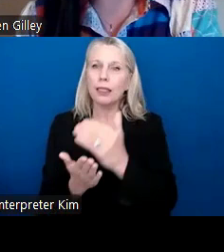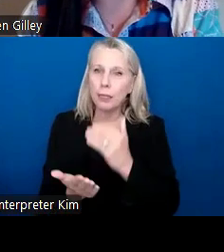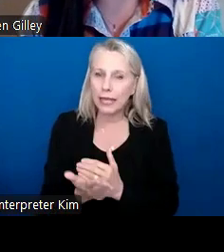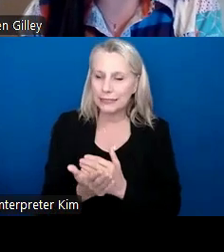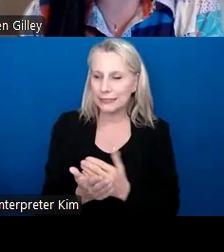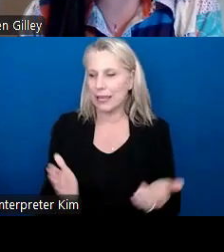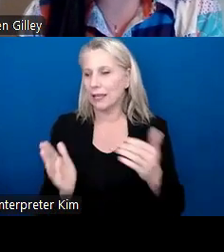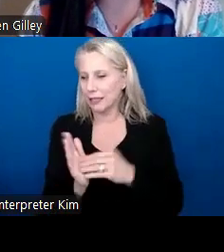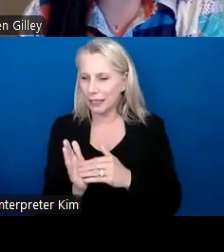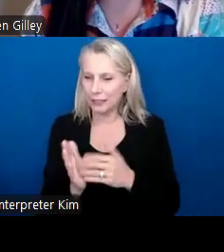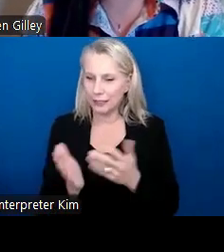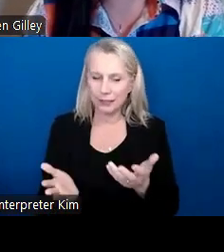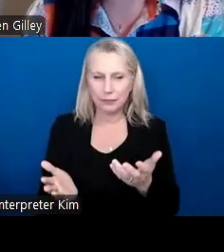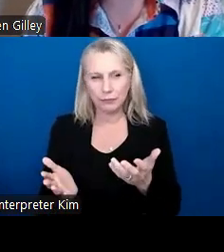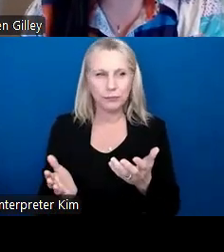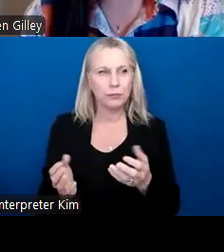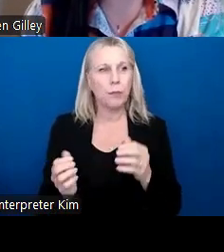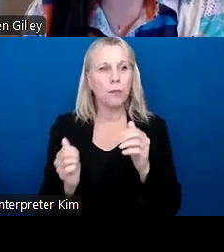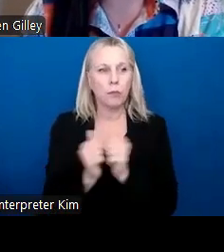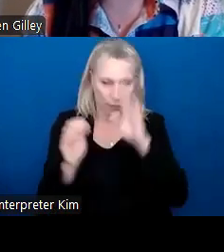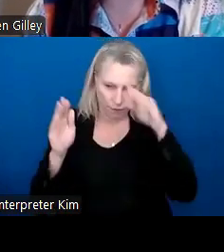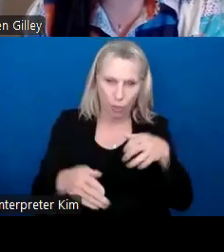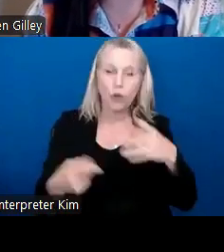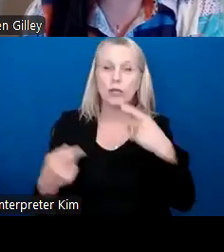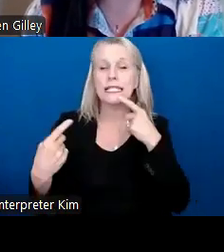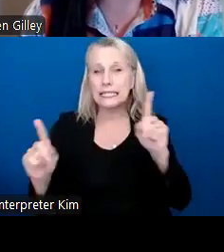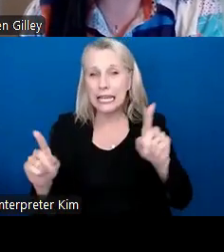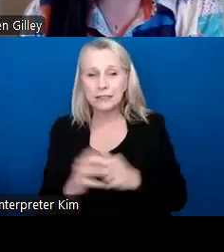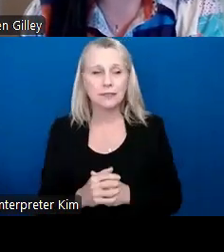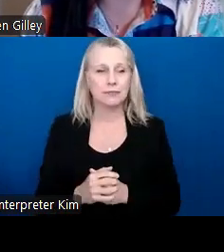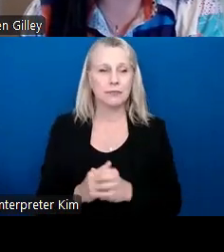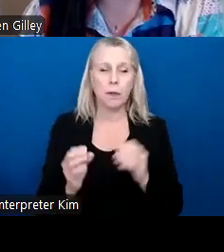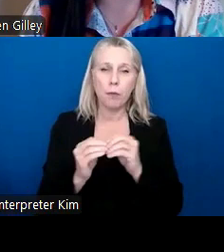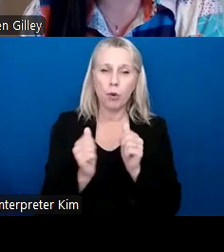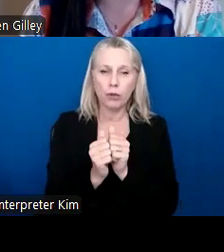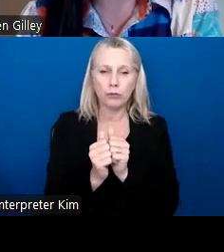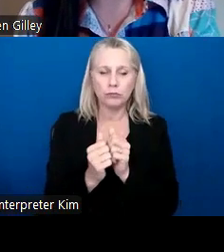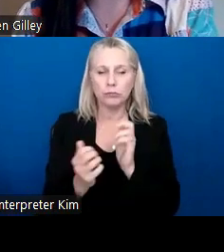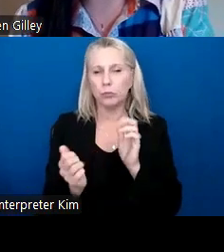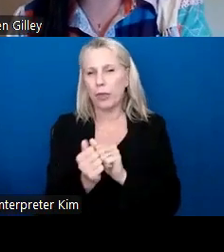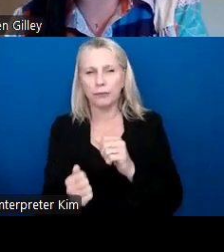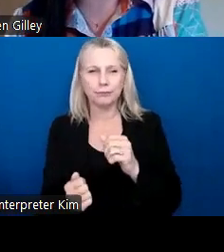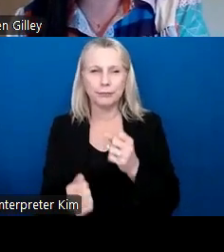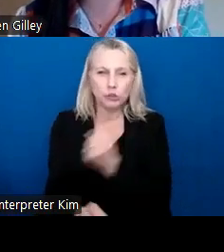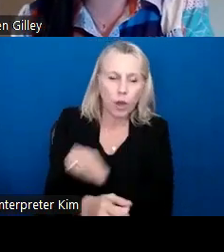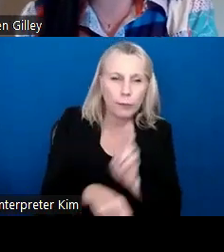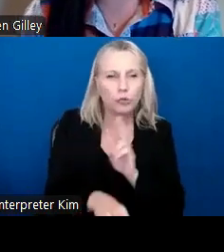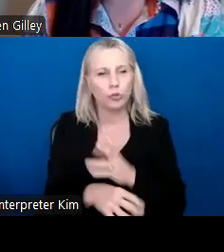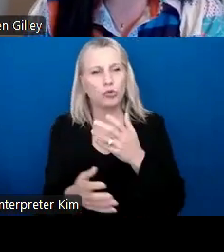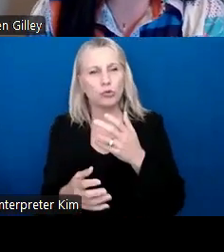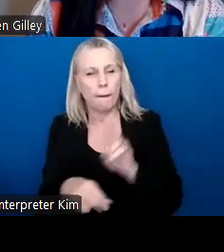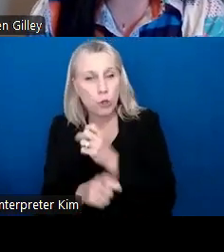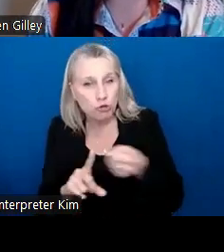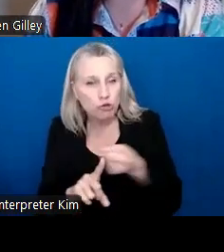again, more towards their success and more aimed at substance abuse and making good choices. So like goal setting,